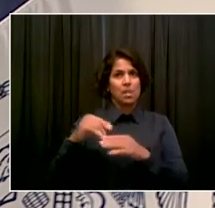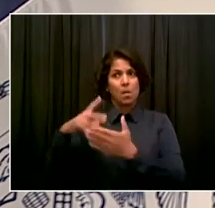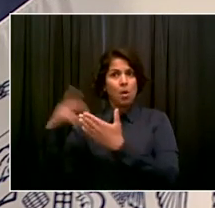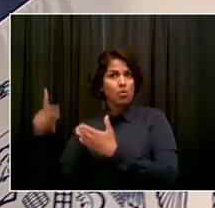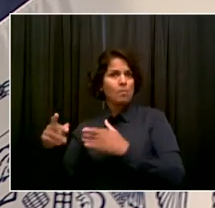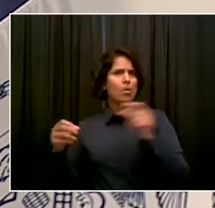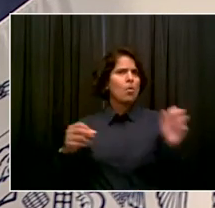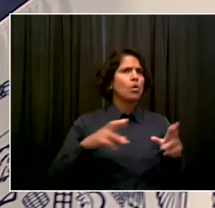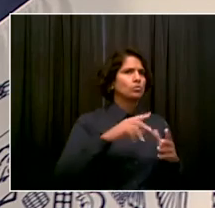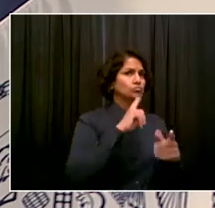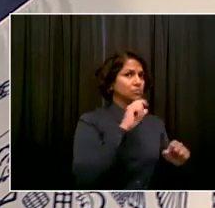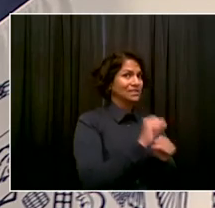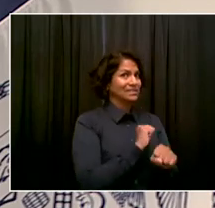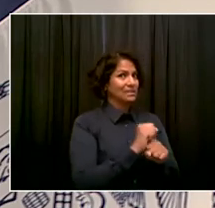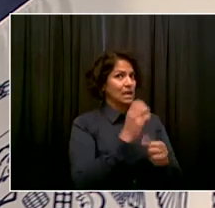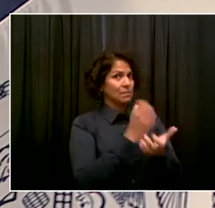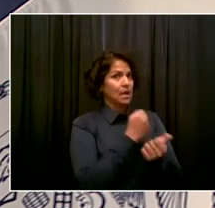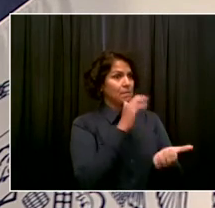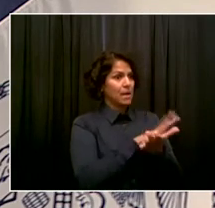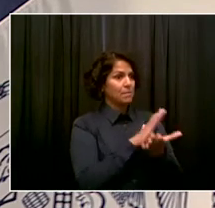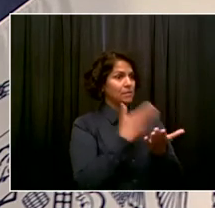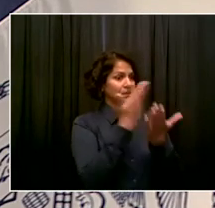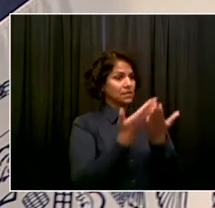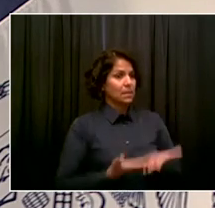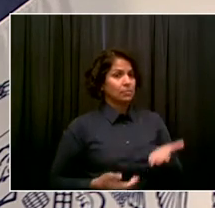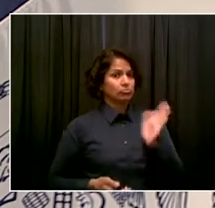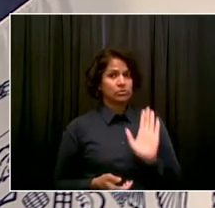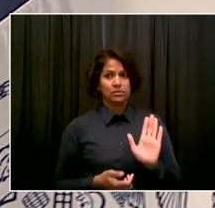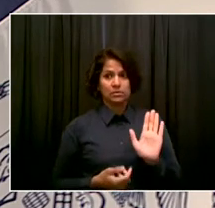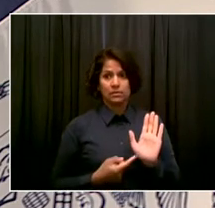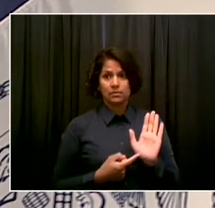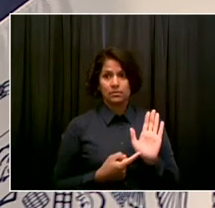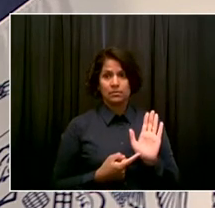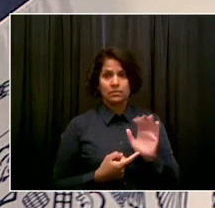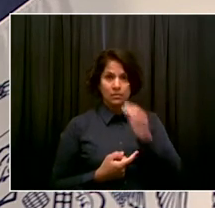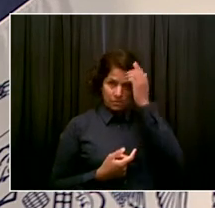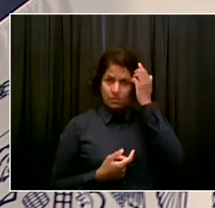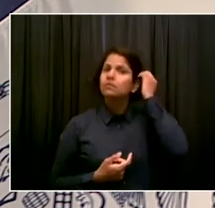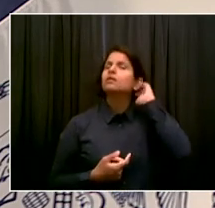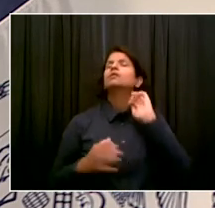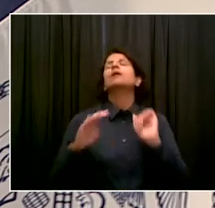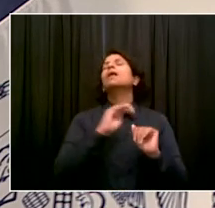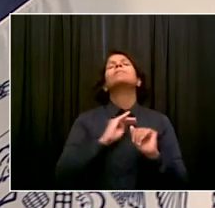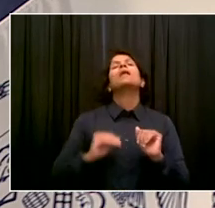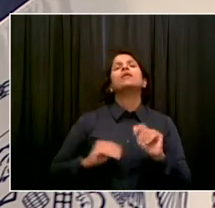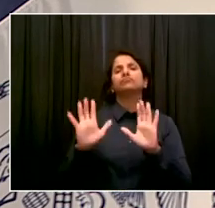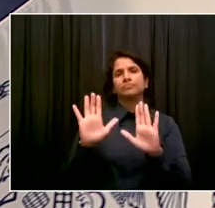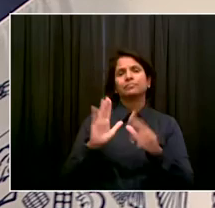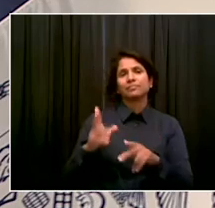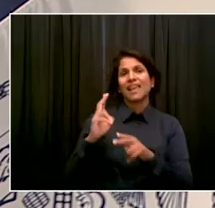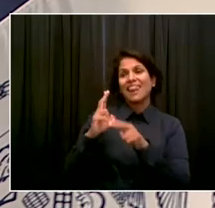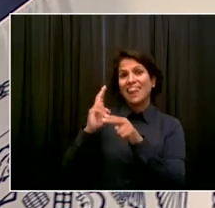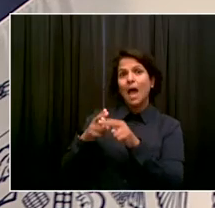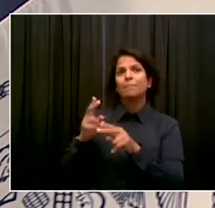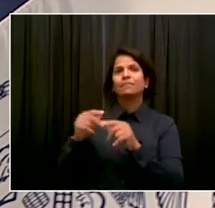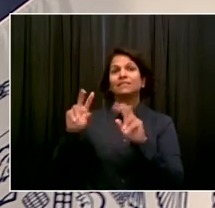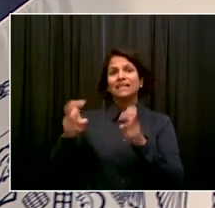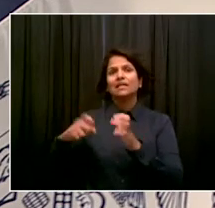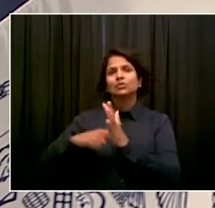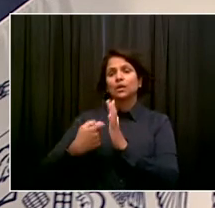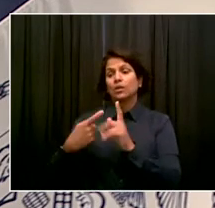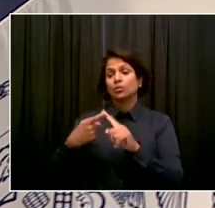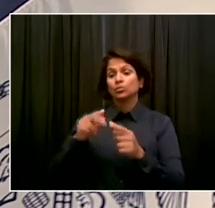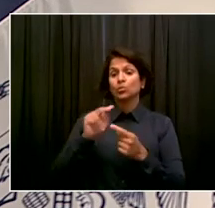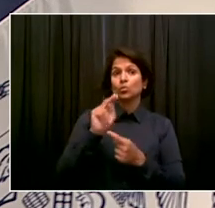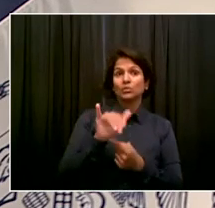strategy and the way it comes alive is with, as Congressman Espyat showed us, with the